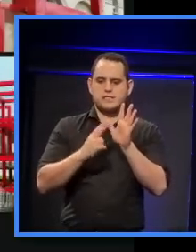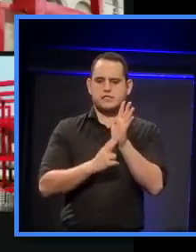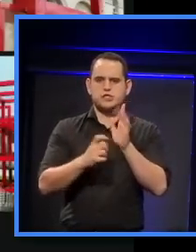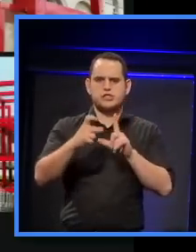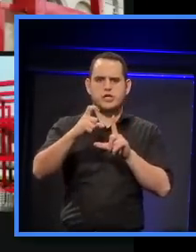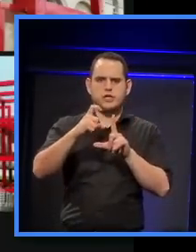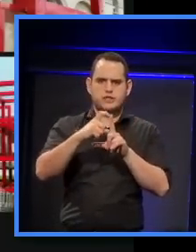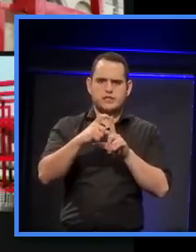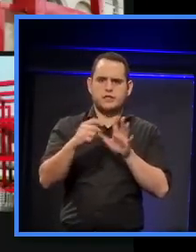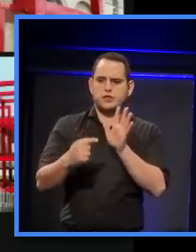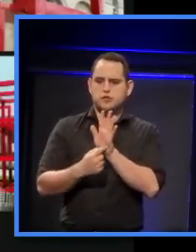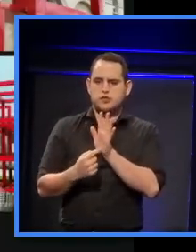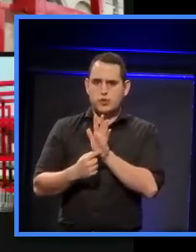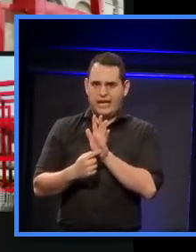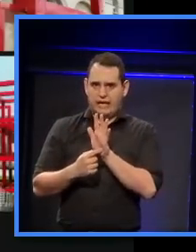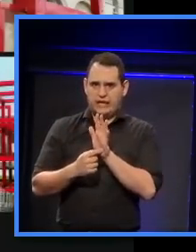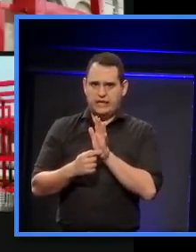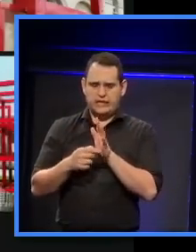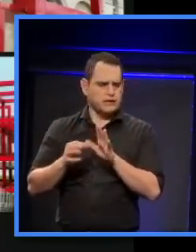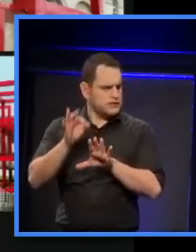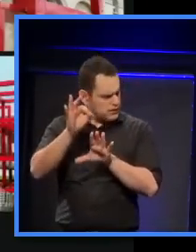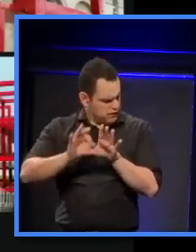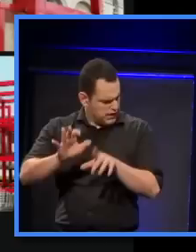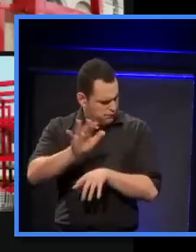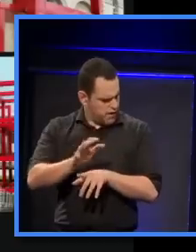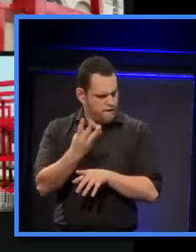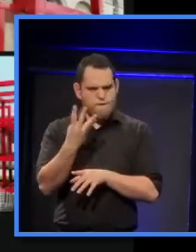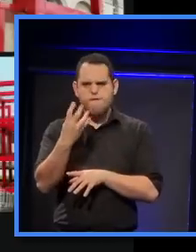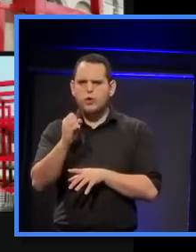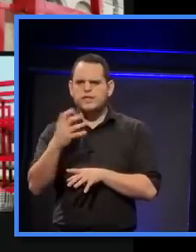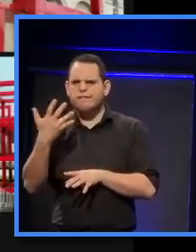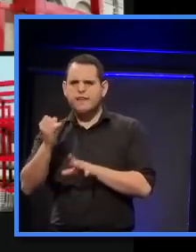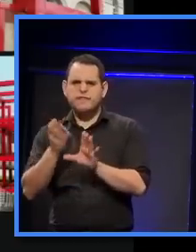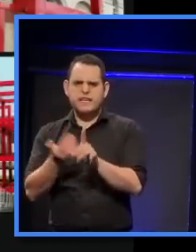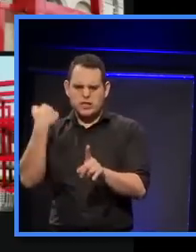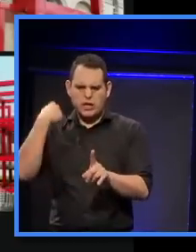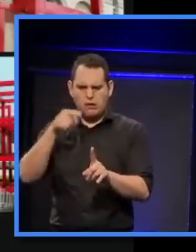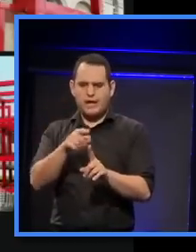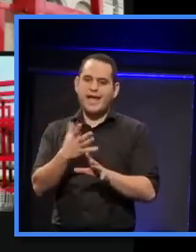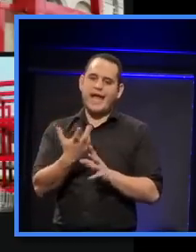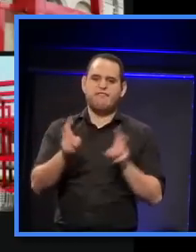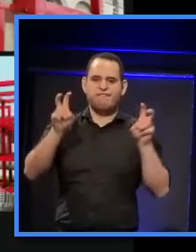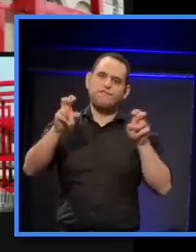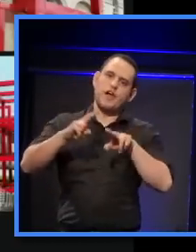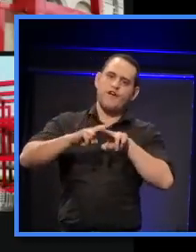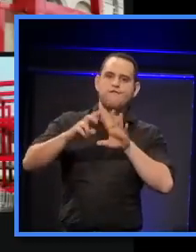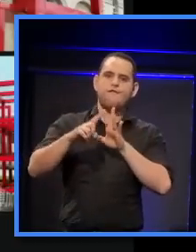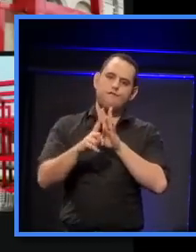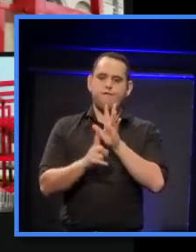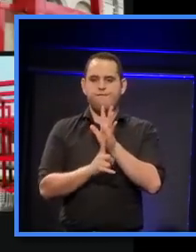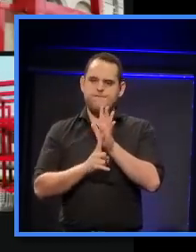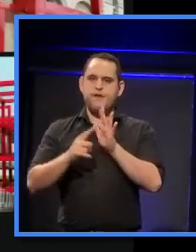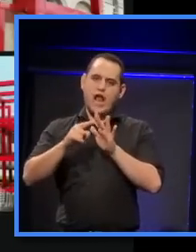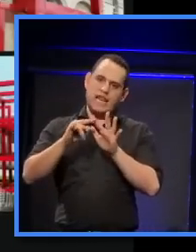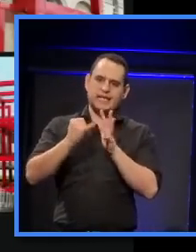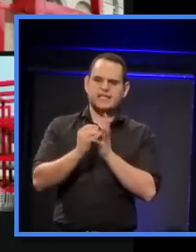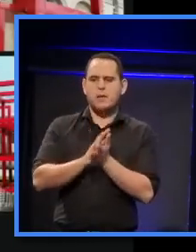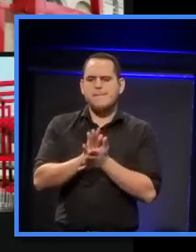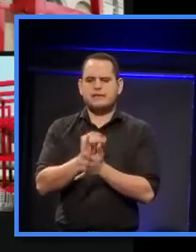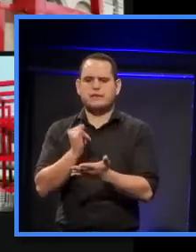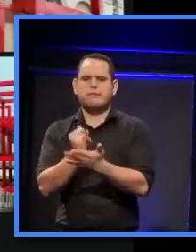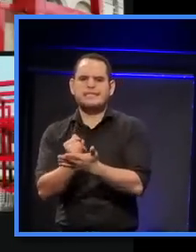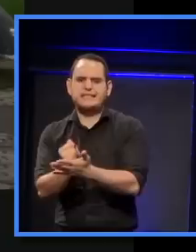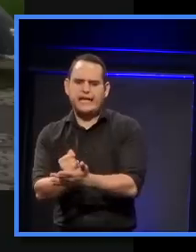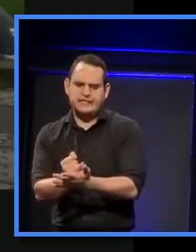roughly about 40 or 50 years ago. And it's got these follies, as he called them, all through the park. And here are some of the